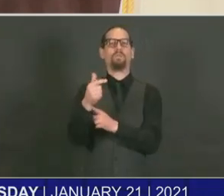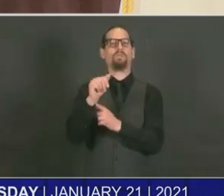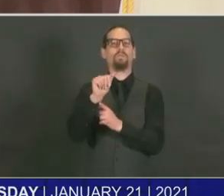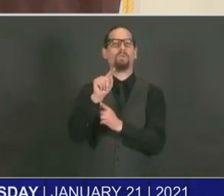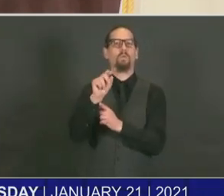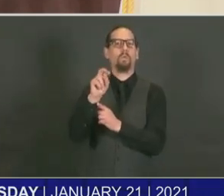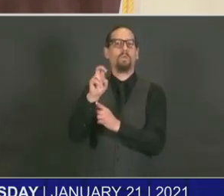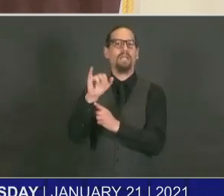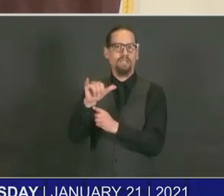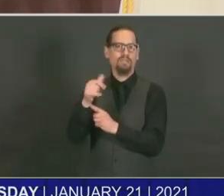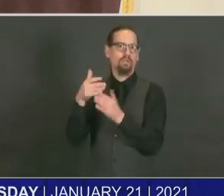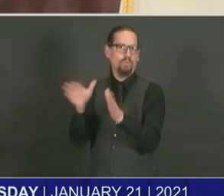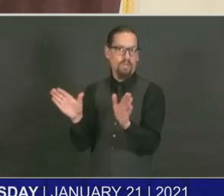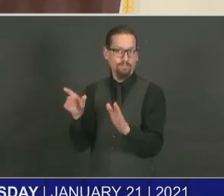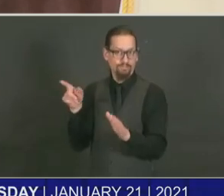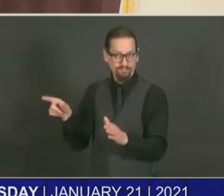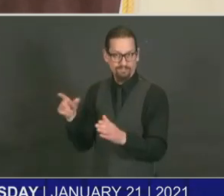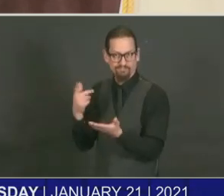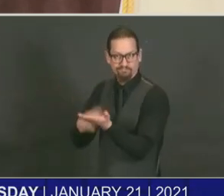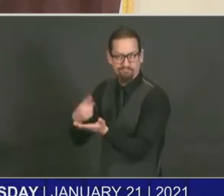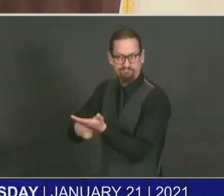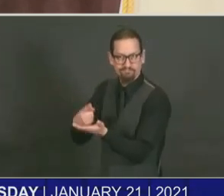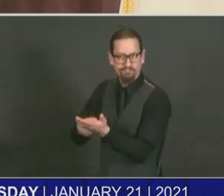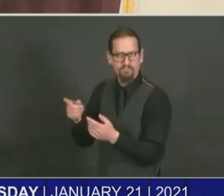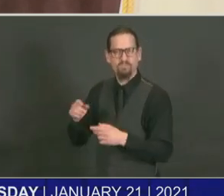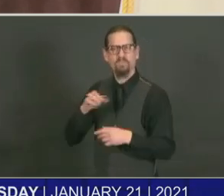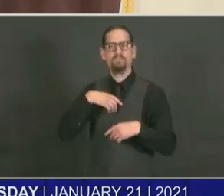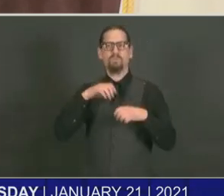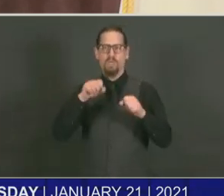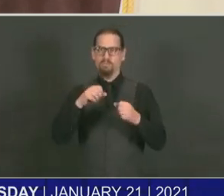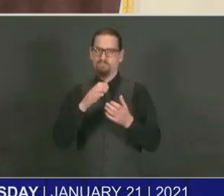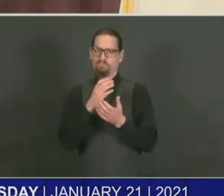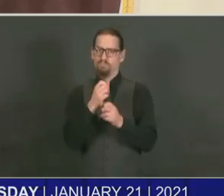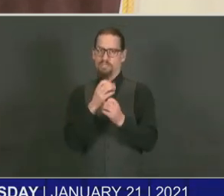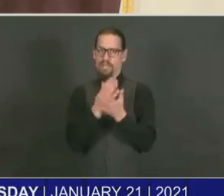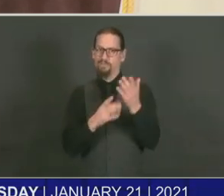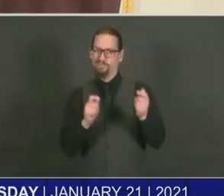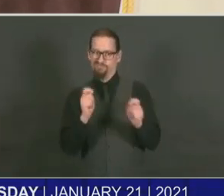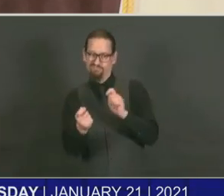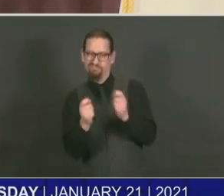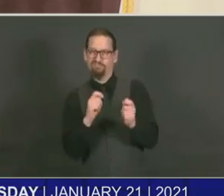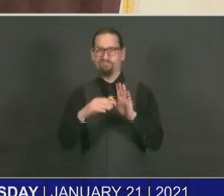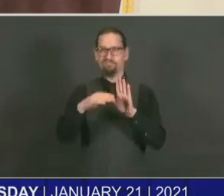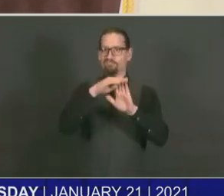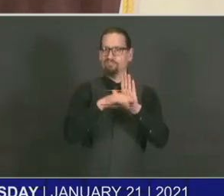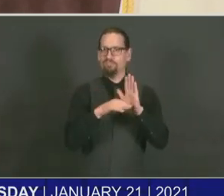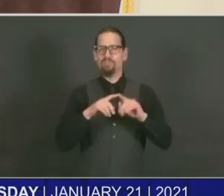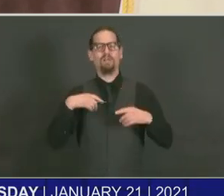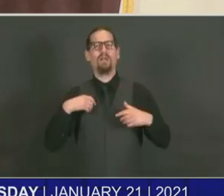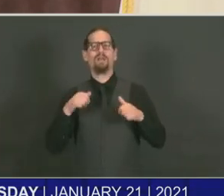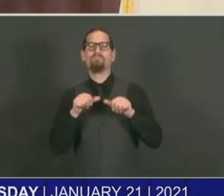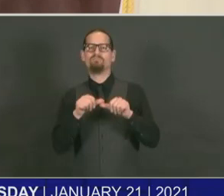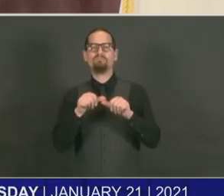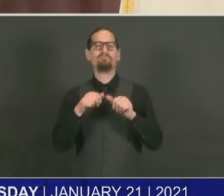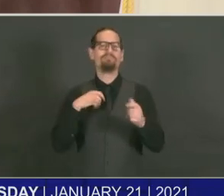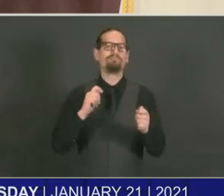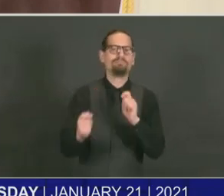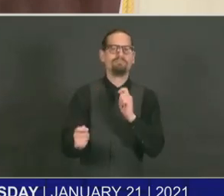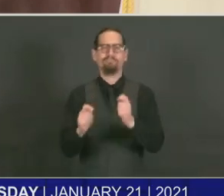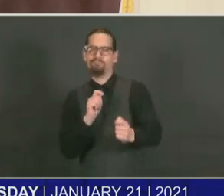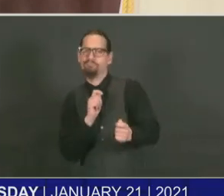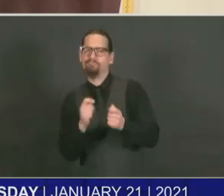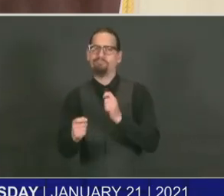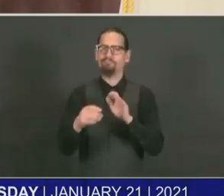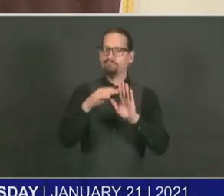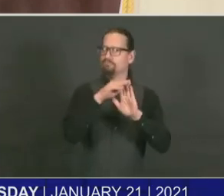make the adjustments which we were doing regardless as you're getting to more low risk individuals